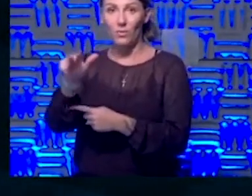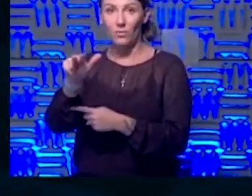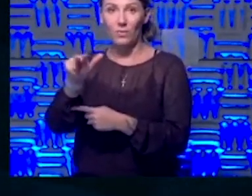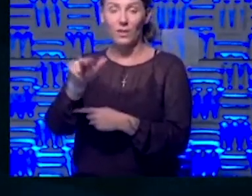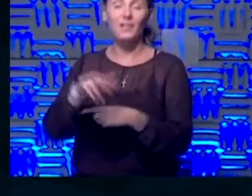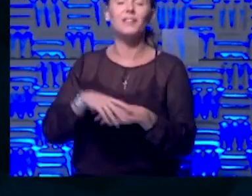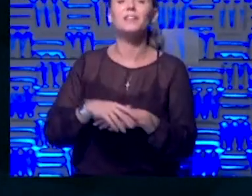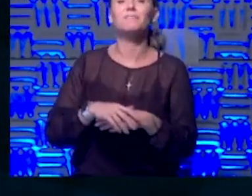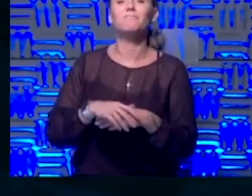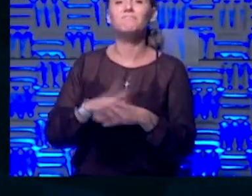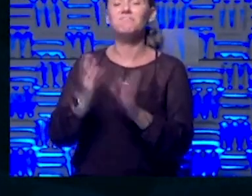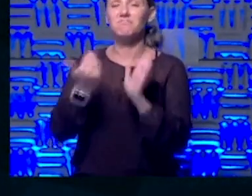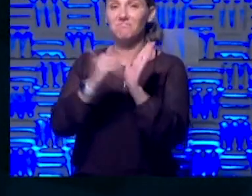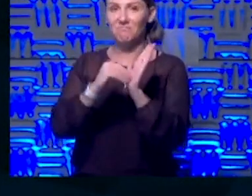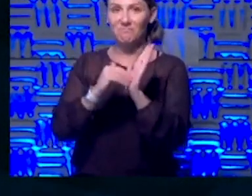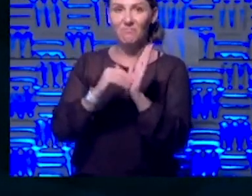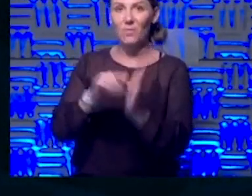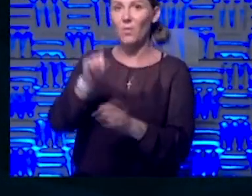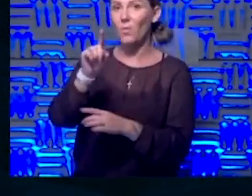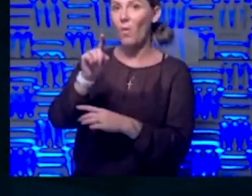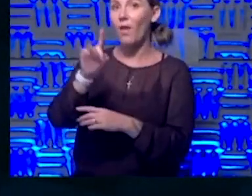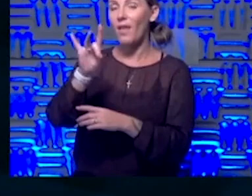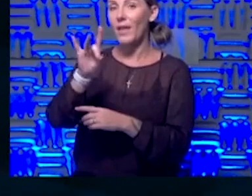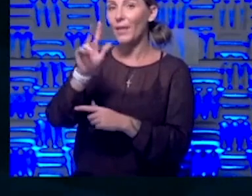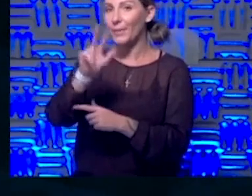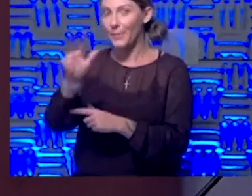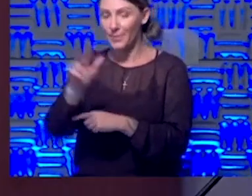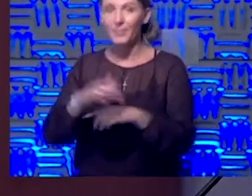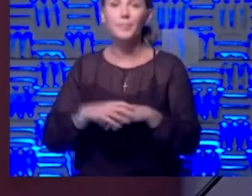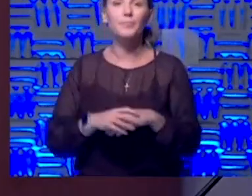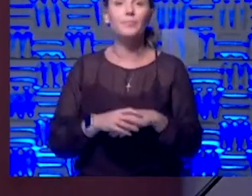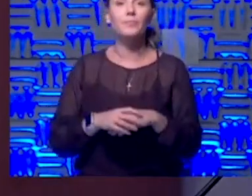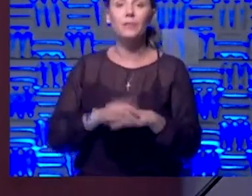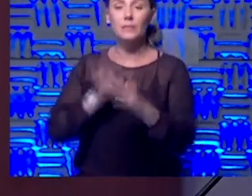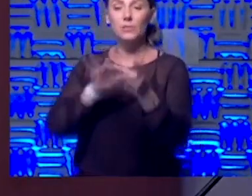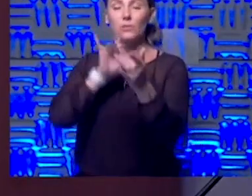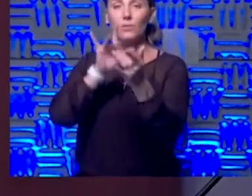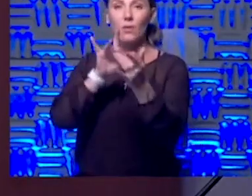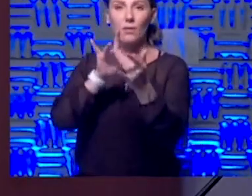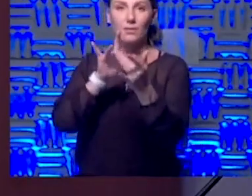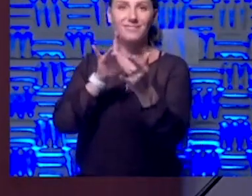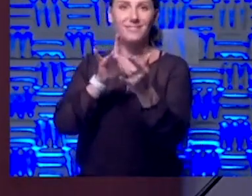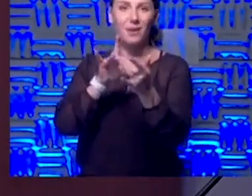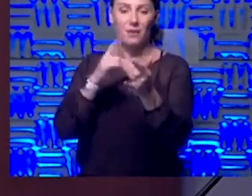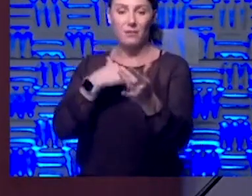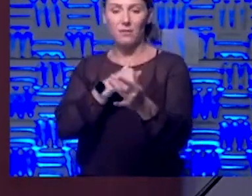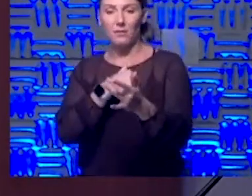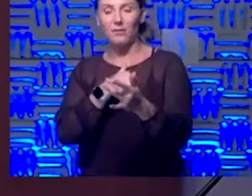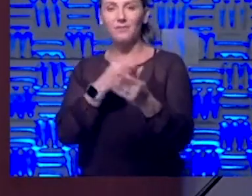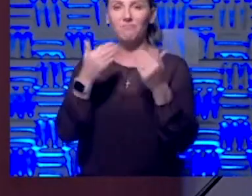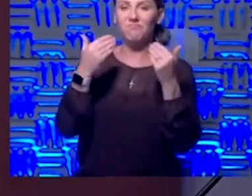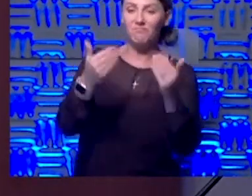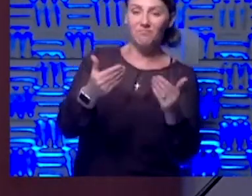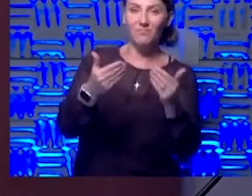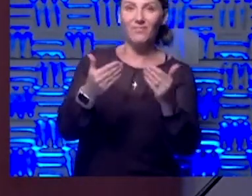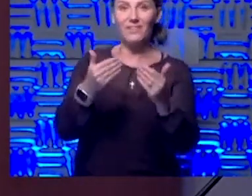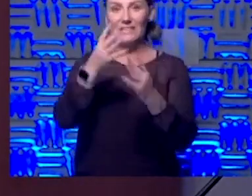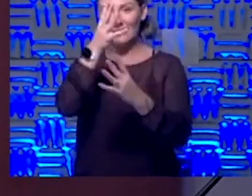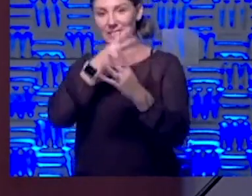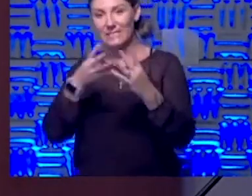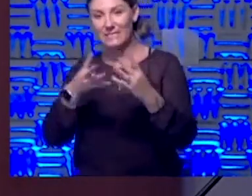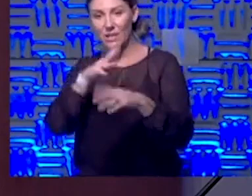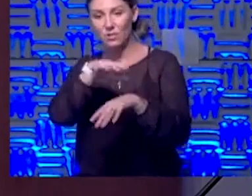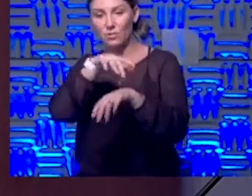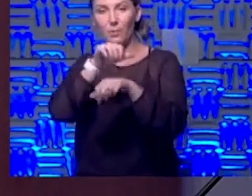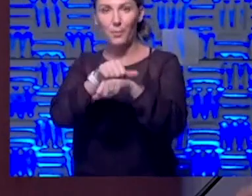316-293-1833. So, contacting us will allow you then to schedule an